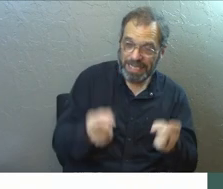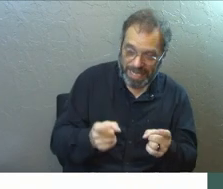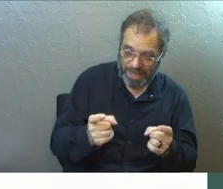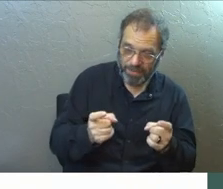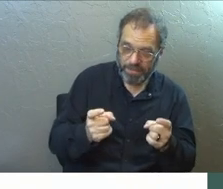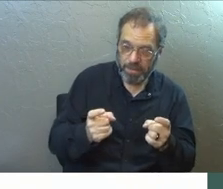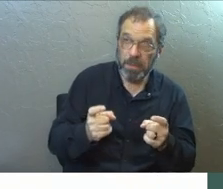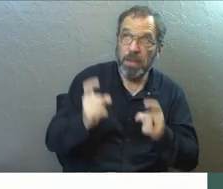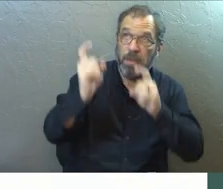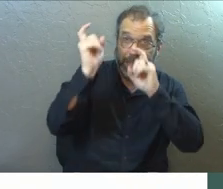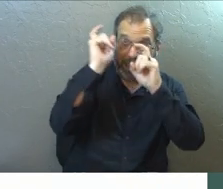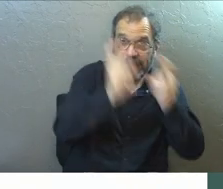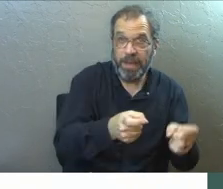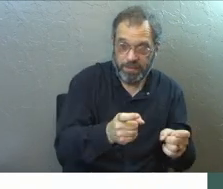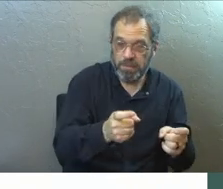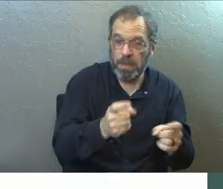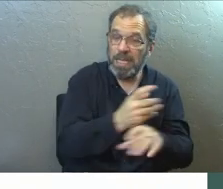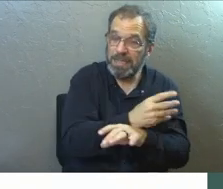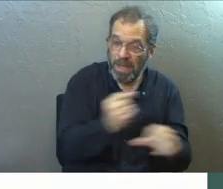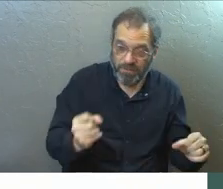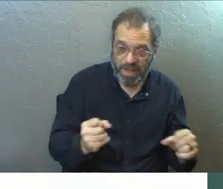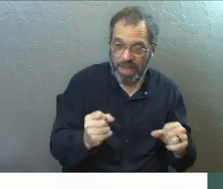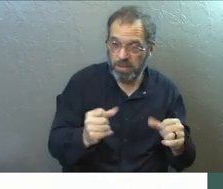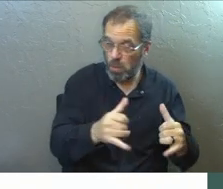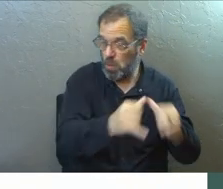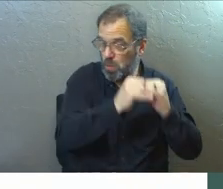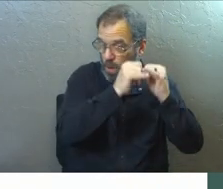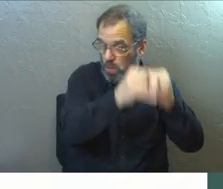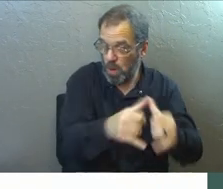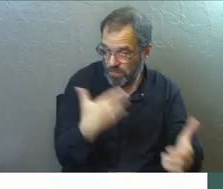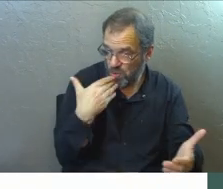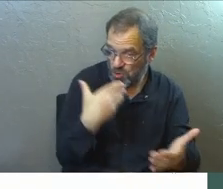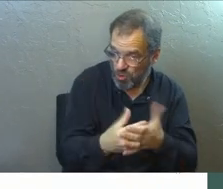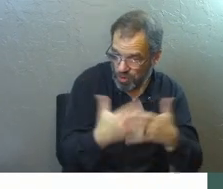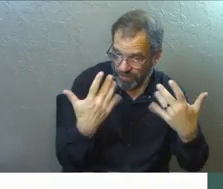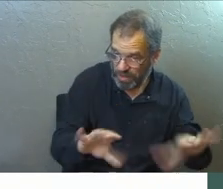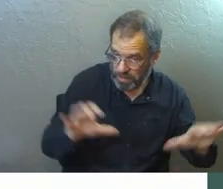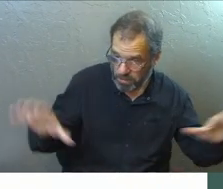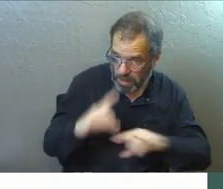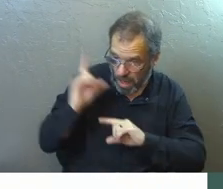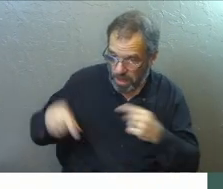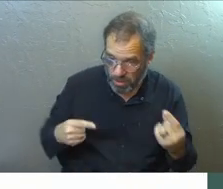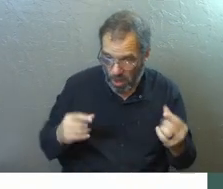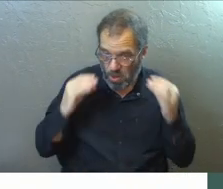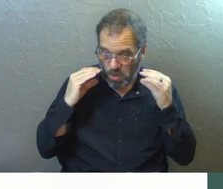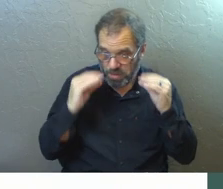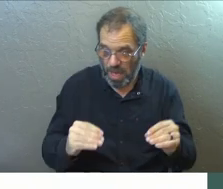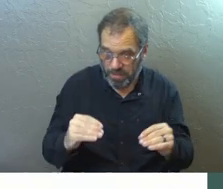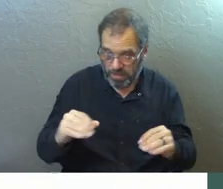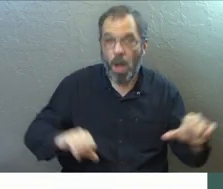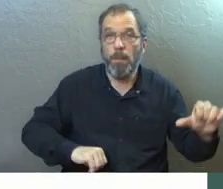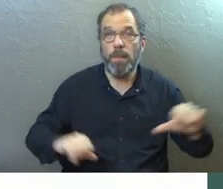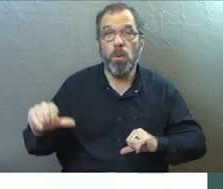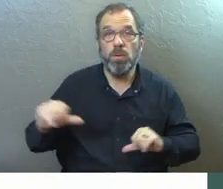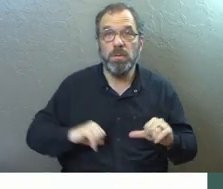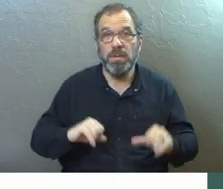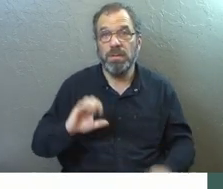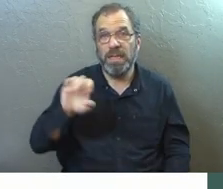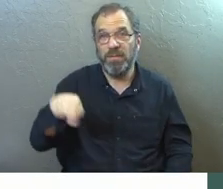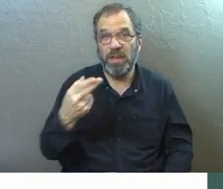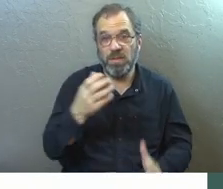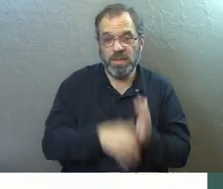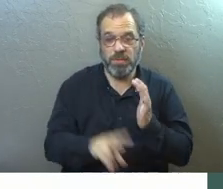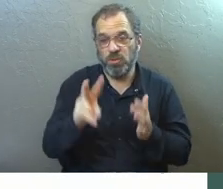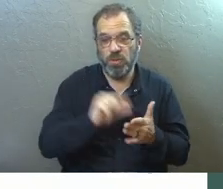from God. That's very important. Salvation is not a reward for the good things that you've done. So none of us can boast about it.